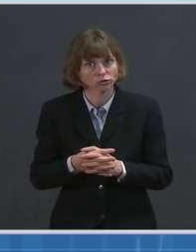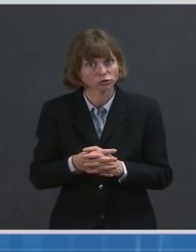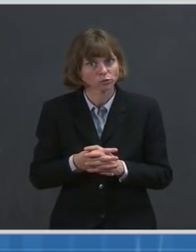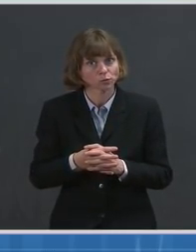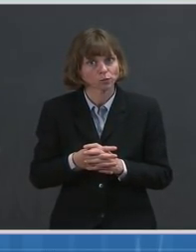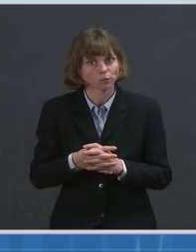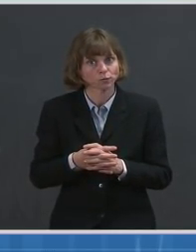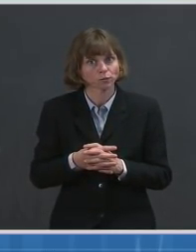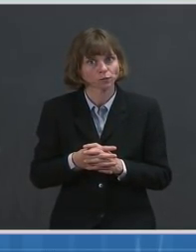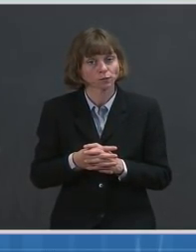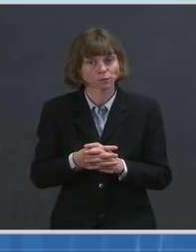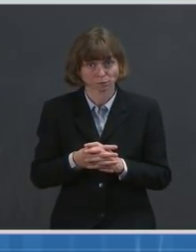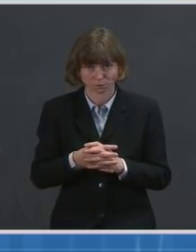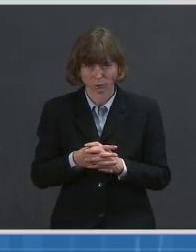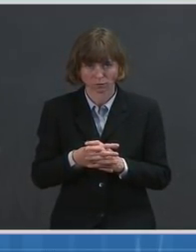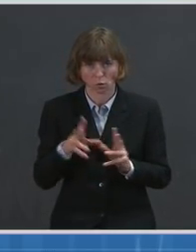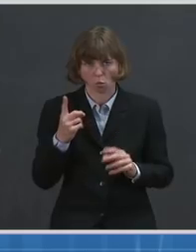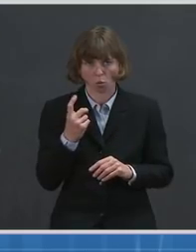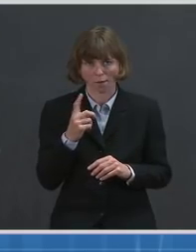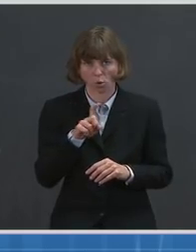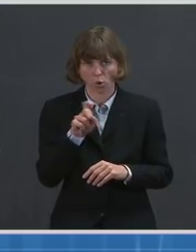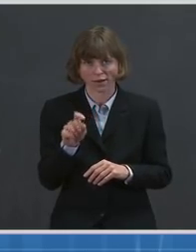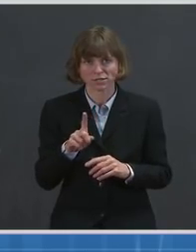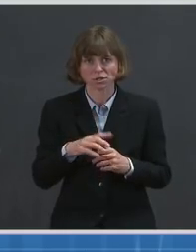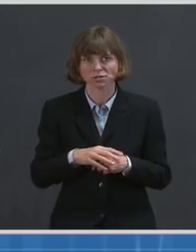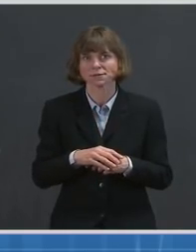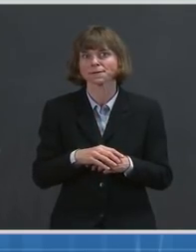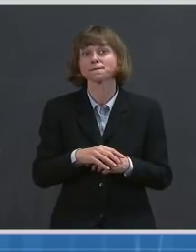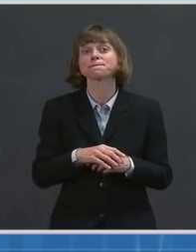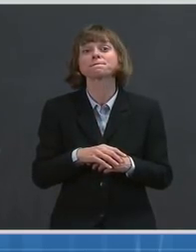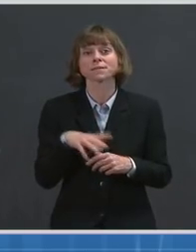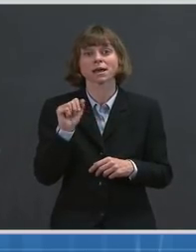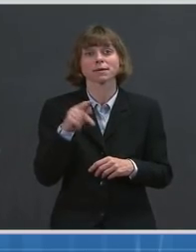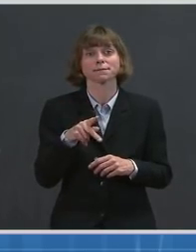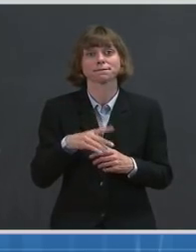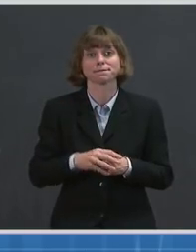Mr. All right, we've got time for one more question. We'll go to Zeke at AP.